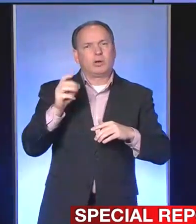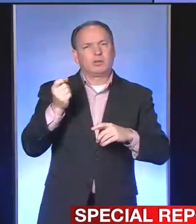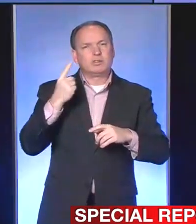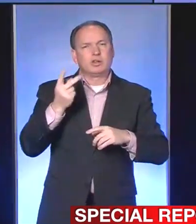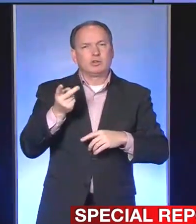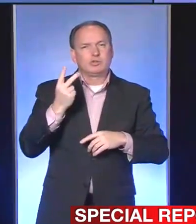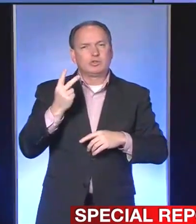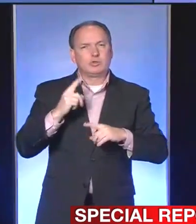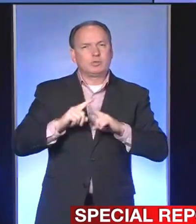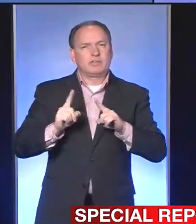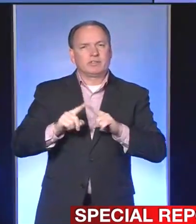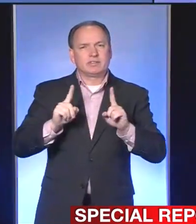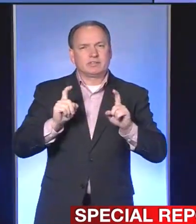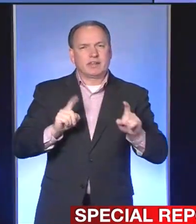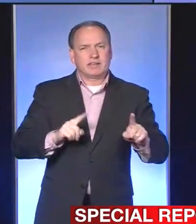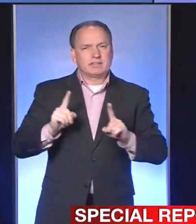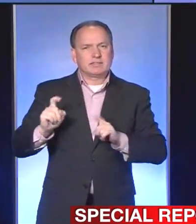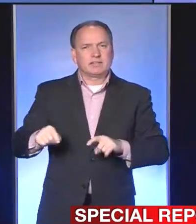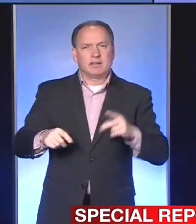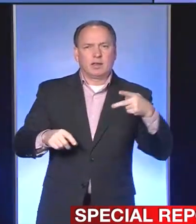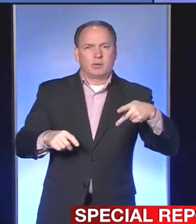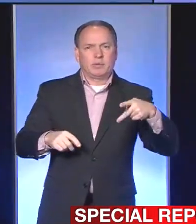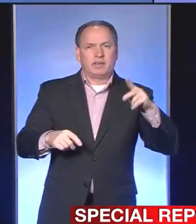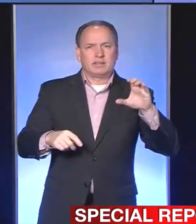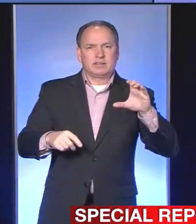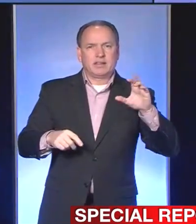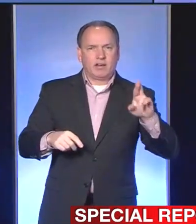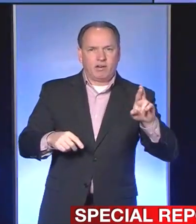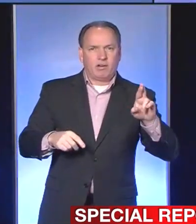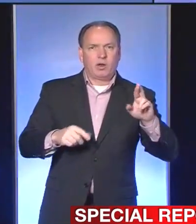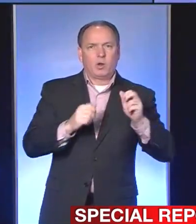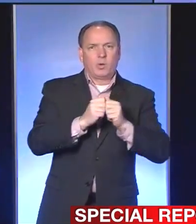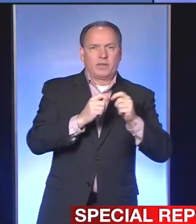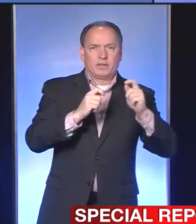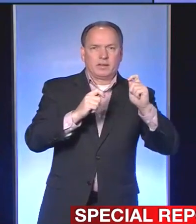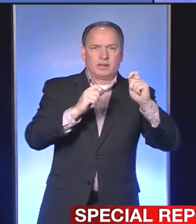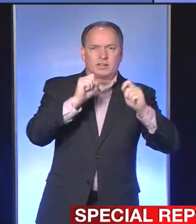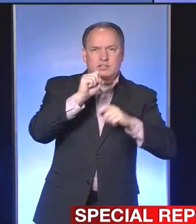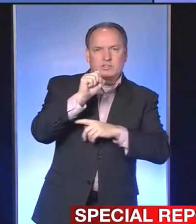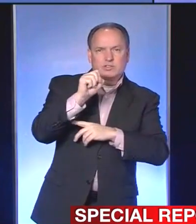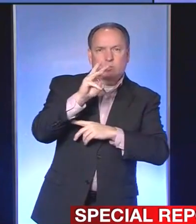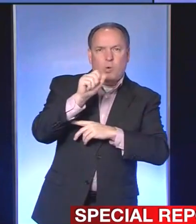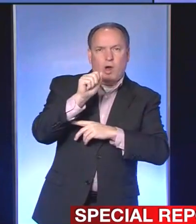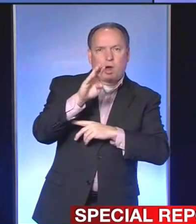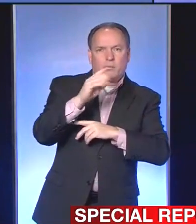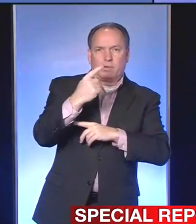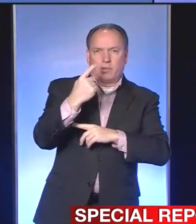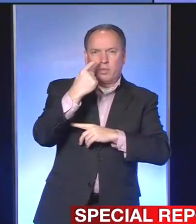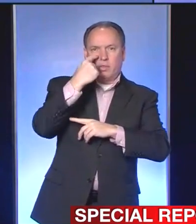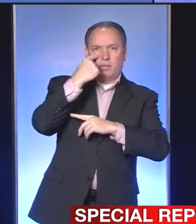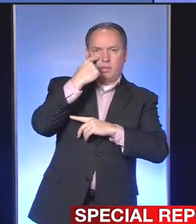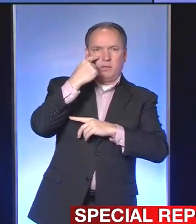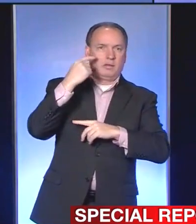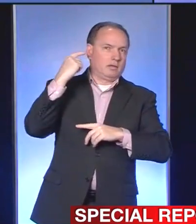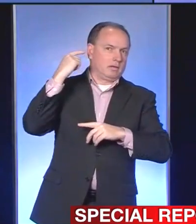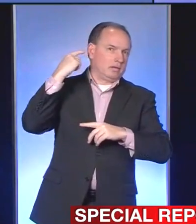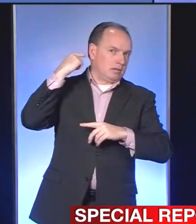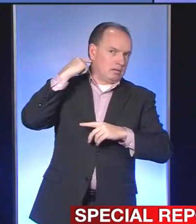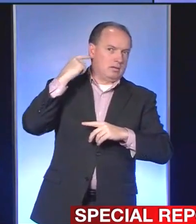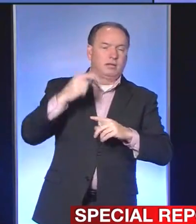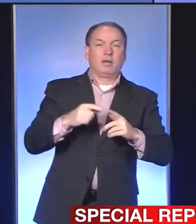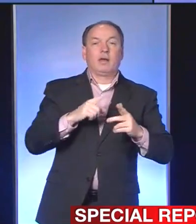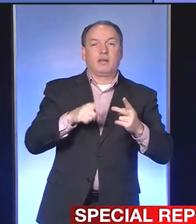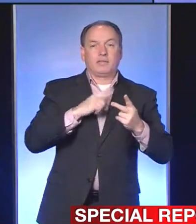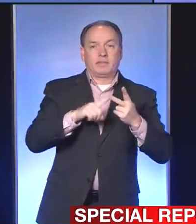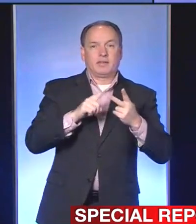There's the PCR test, which is with the swab, right, going through the nose to the back of the throat. And